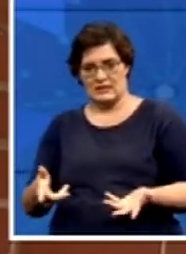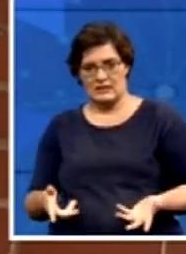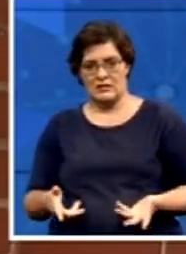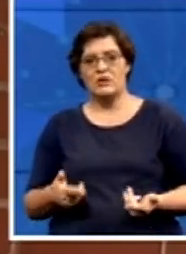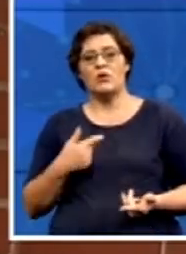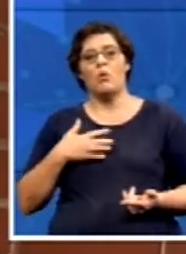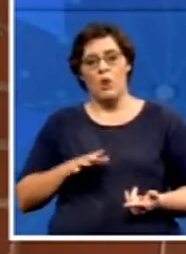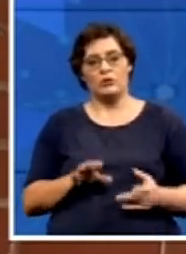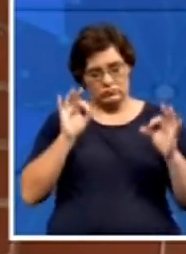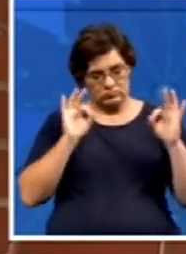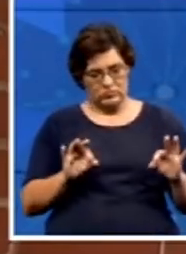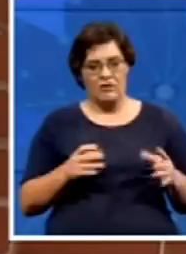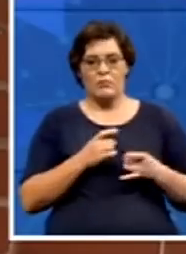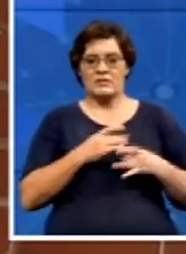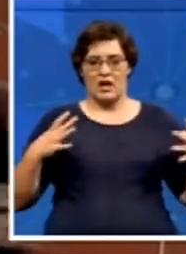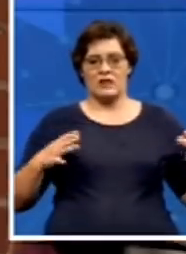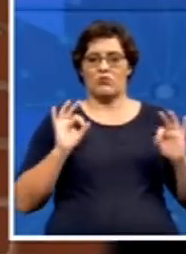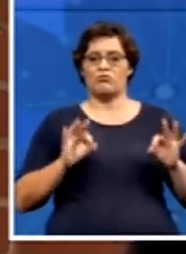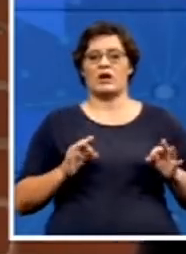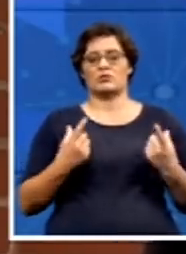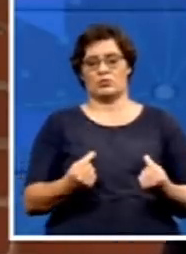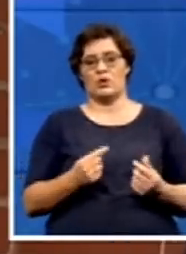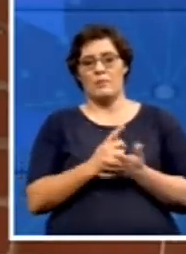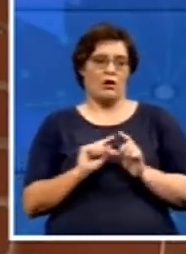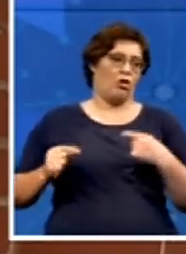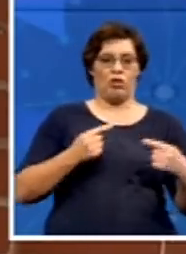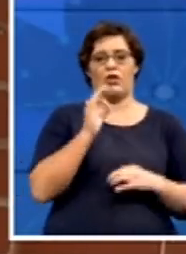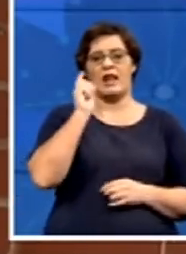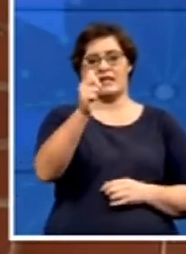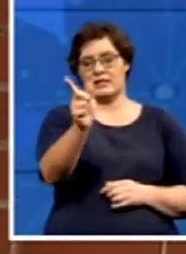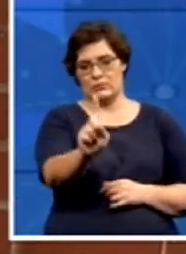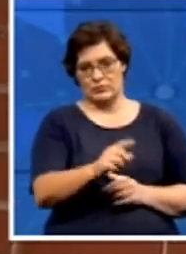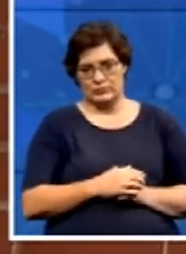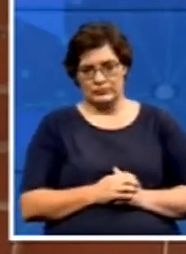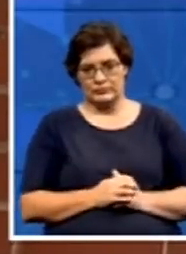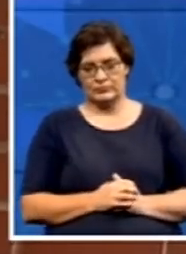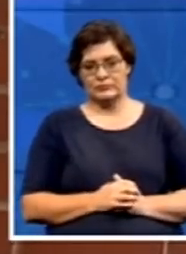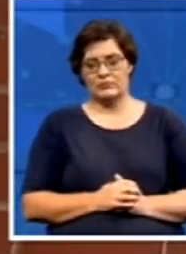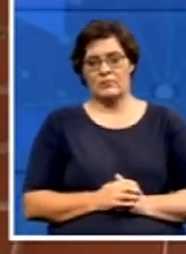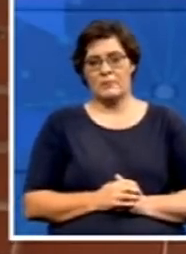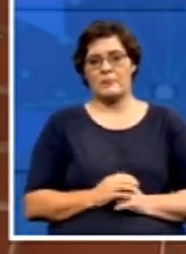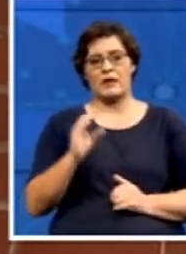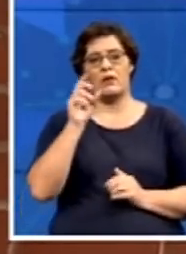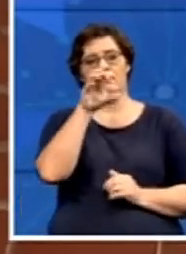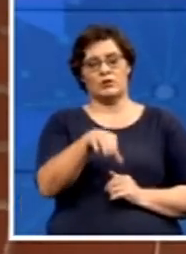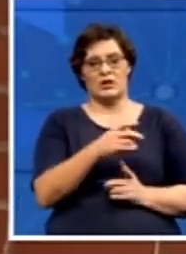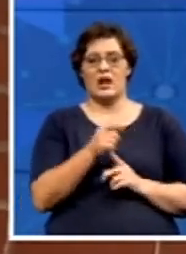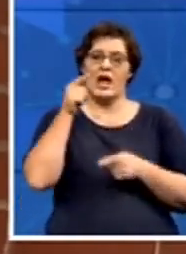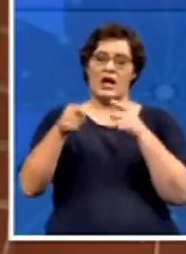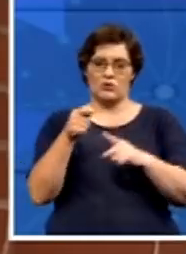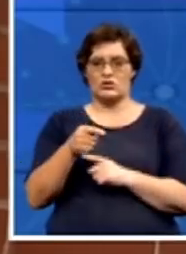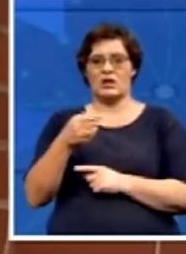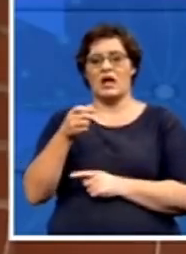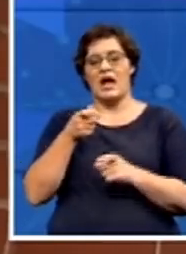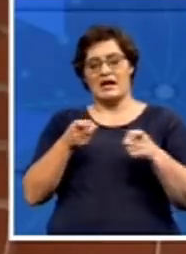beginning and that there is no contestation going forward. Your spokesperson in the province has accused the governing party here in the province, the